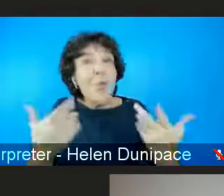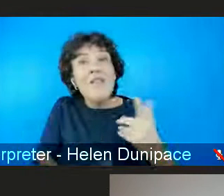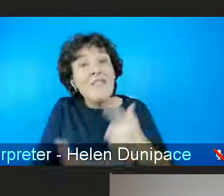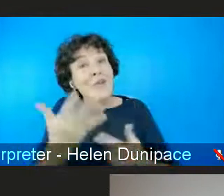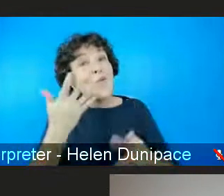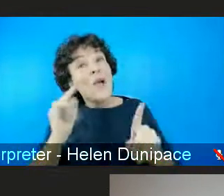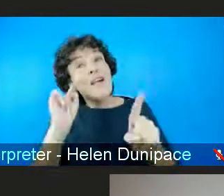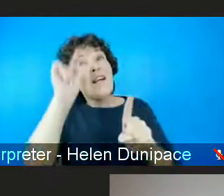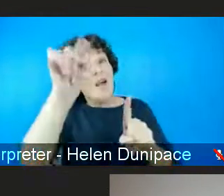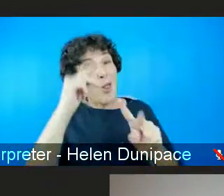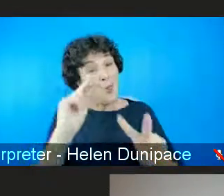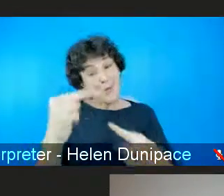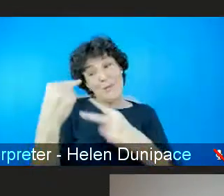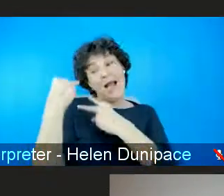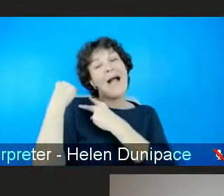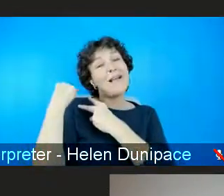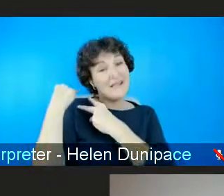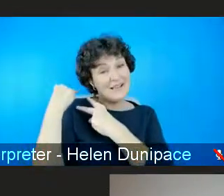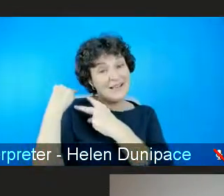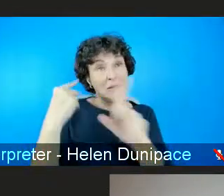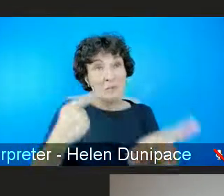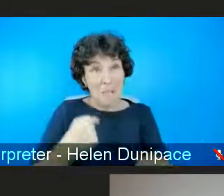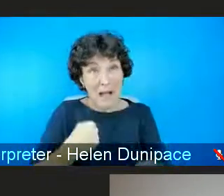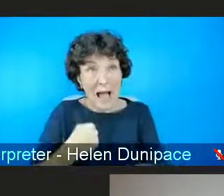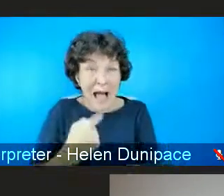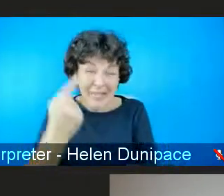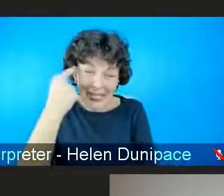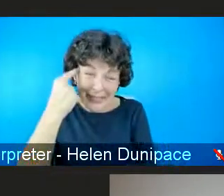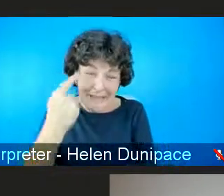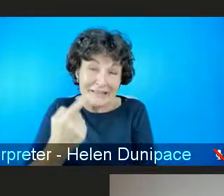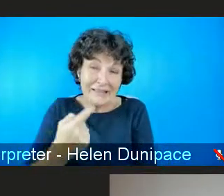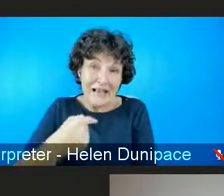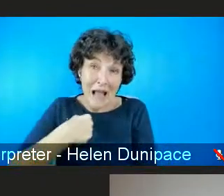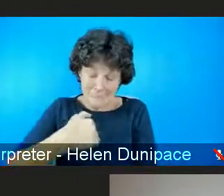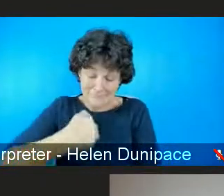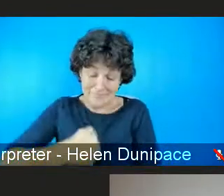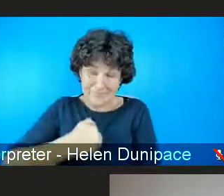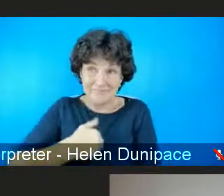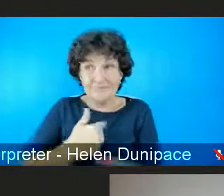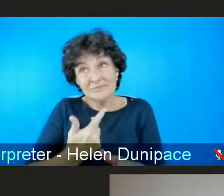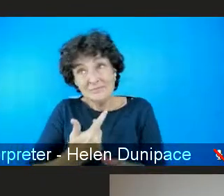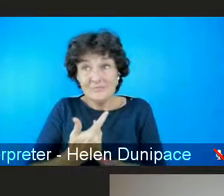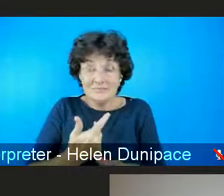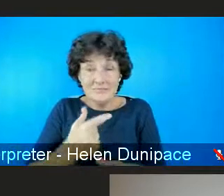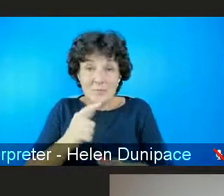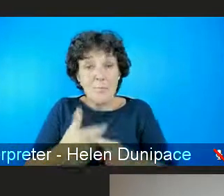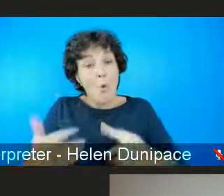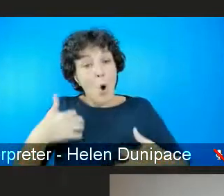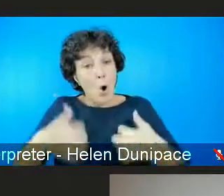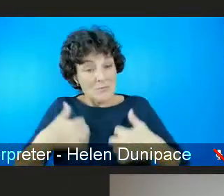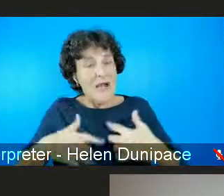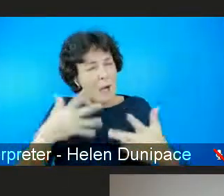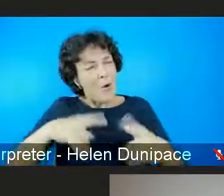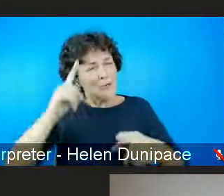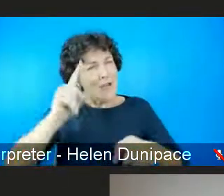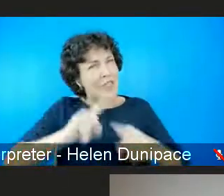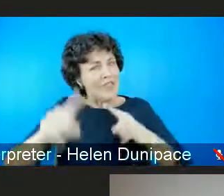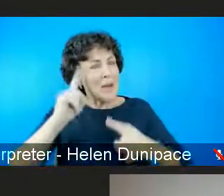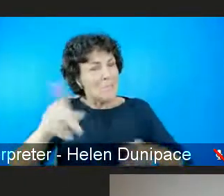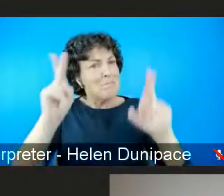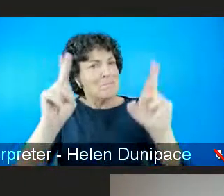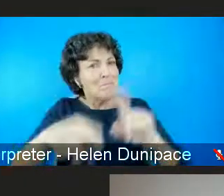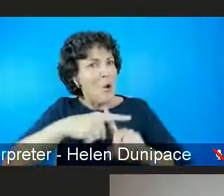optimism over experience, I suspect. However, to be optimistic for a minute, I think that over